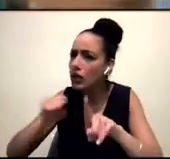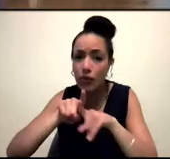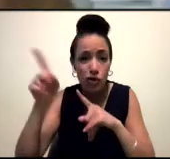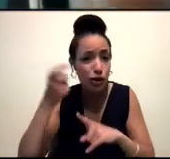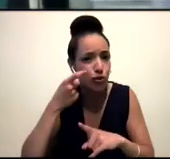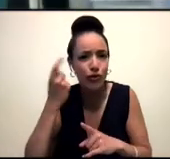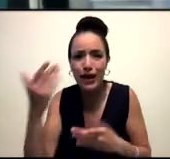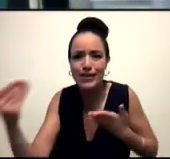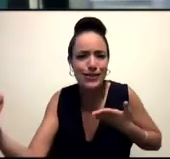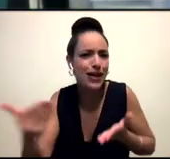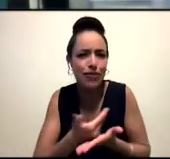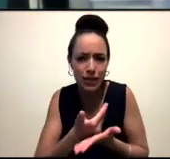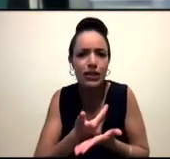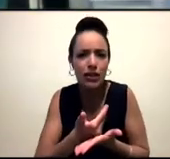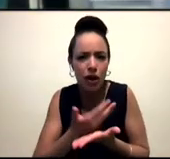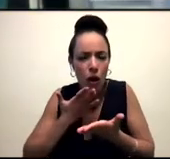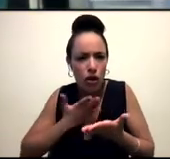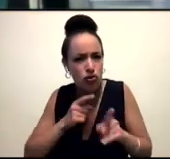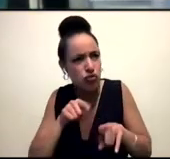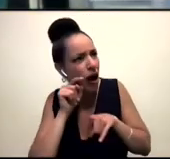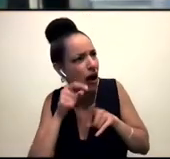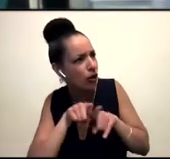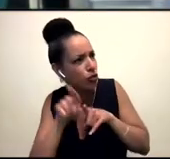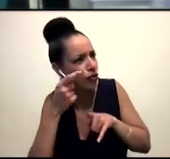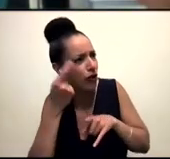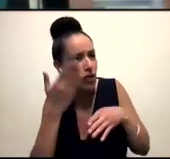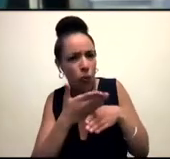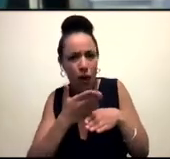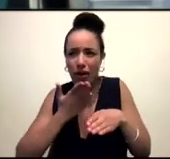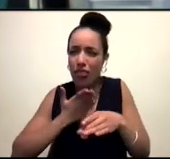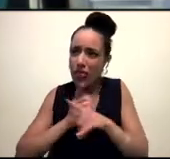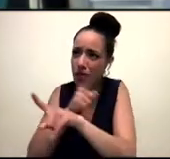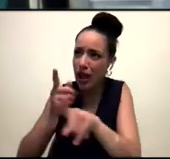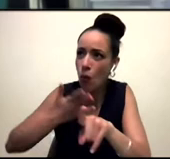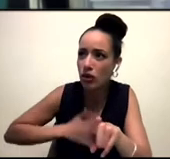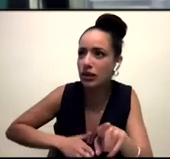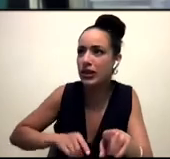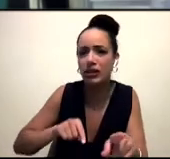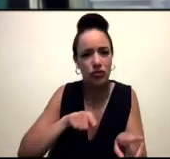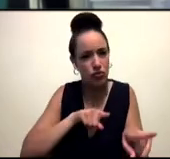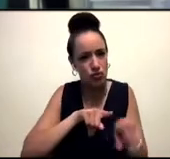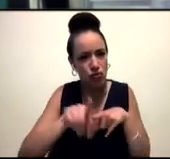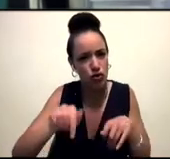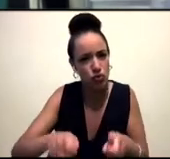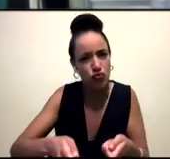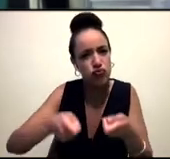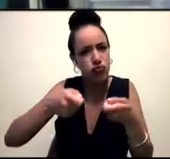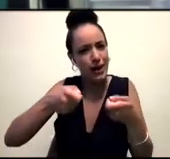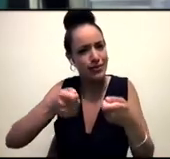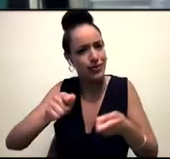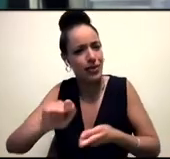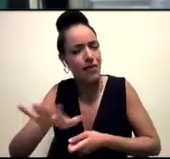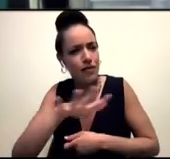the work that, do the work that they want to do, and where they can try and raise families, right? And so for me,